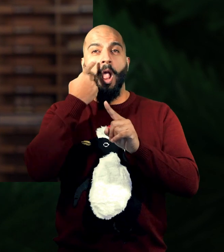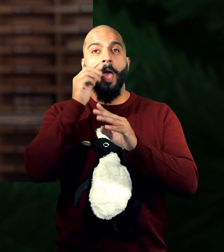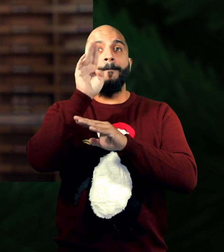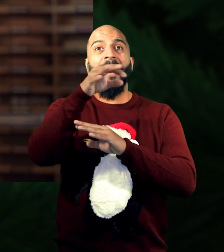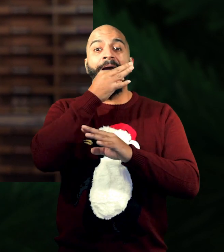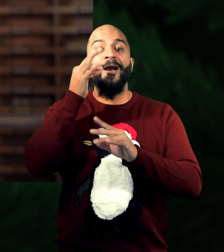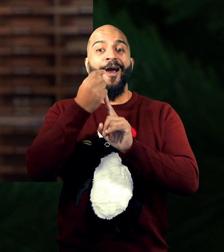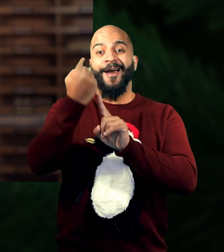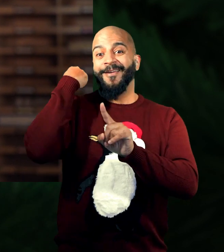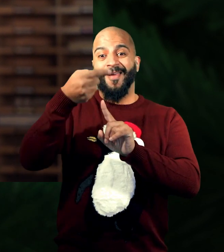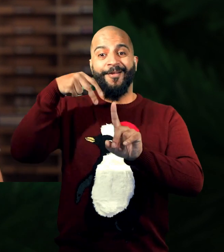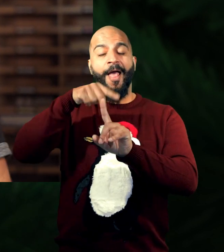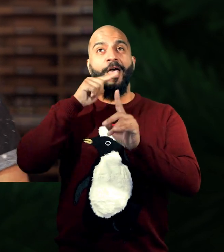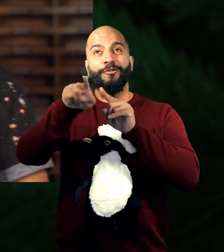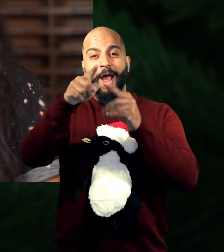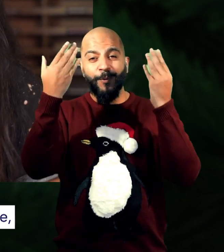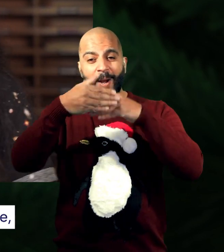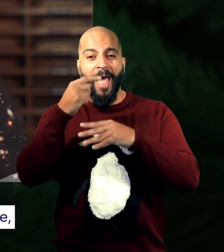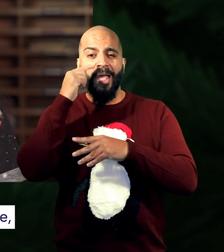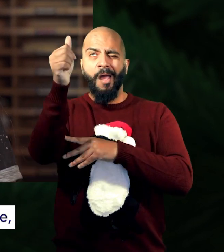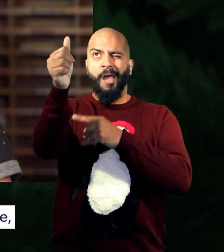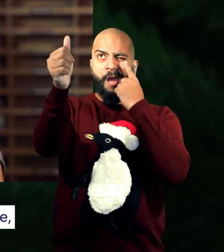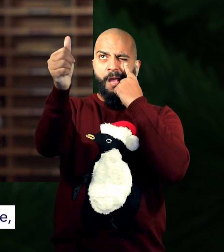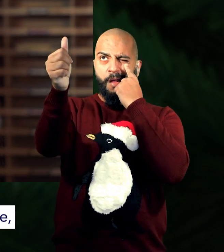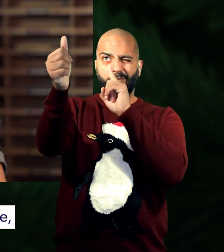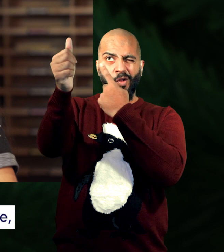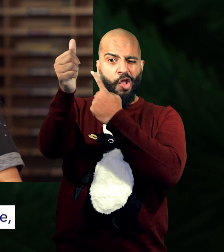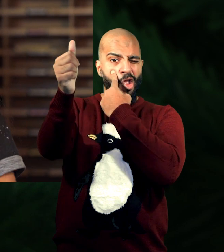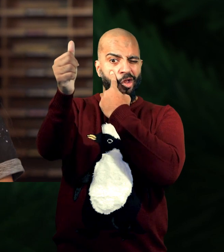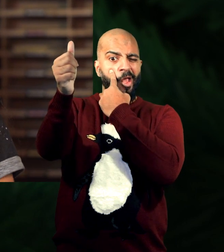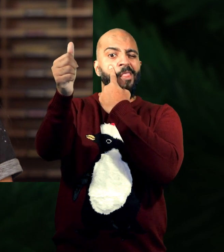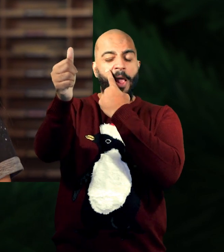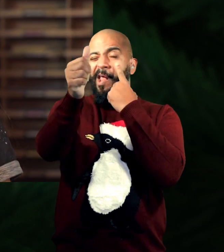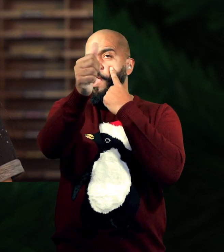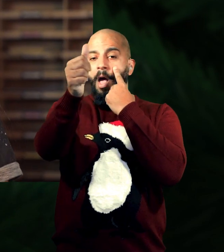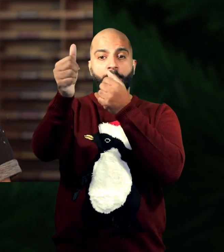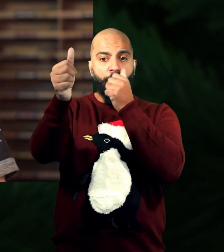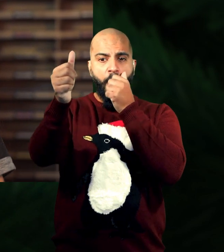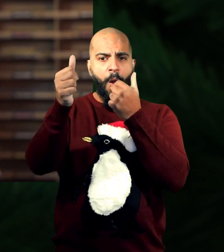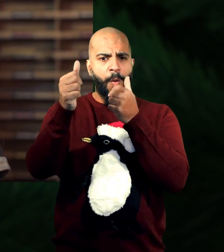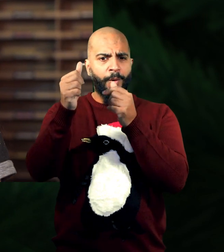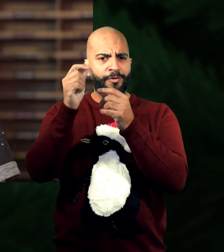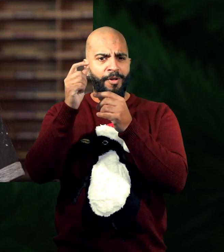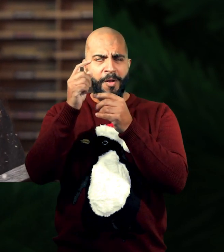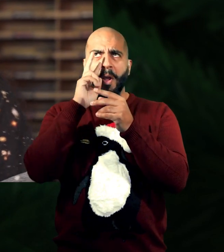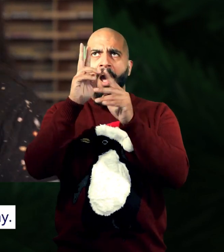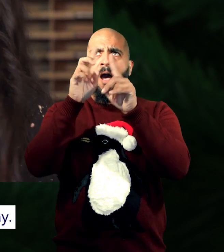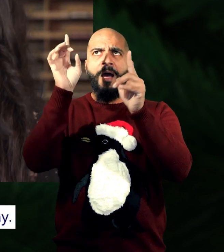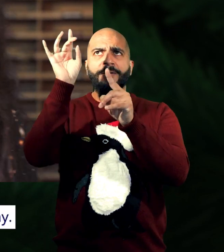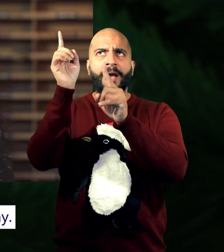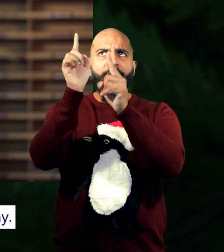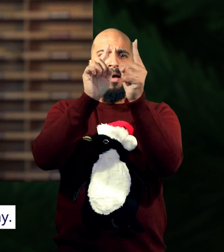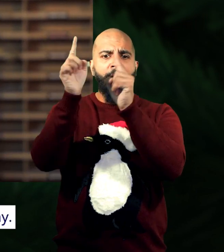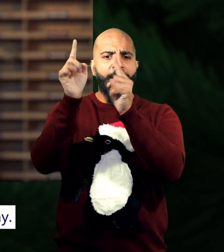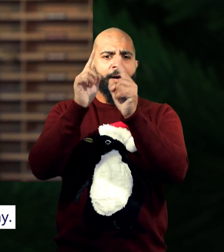your back garden, tried this yourself tonight, look in your right eye and then look in your left eye, you'll see the stars don't seem to jump at all. Now,